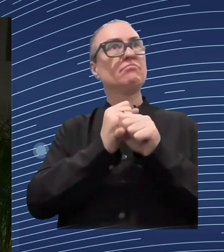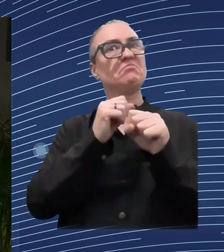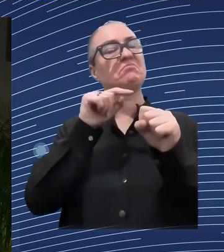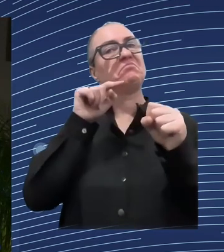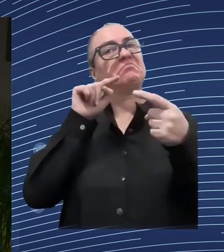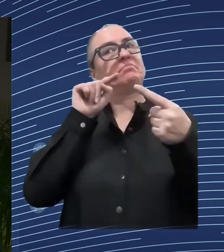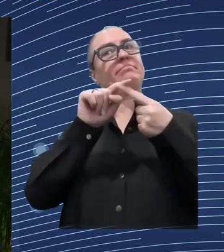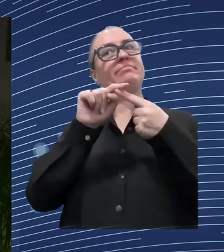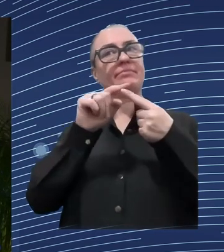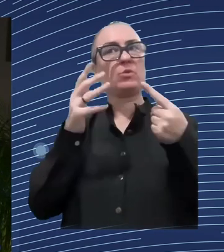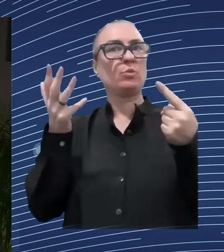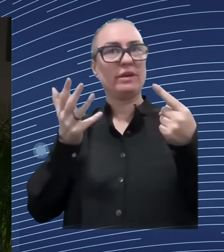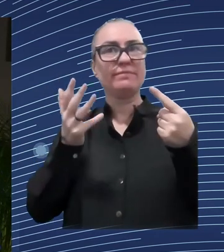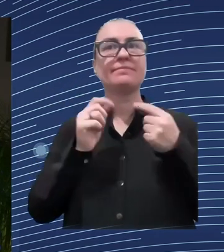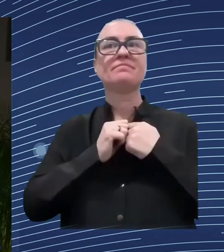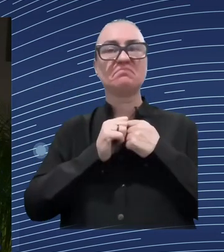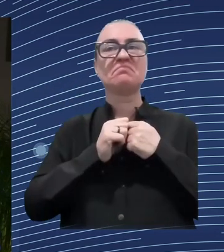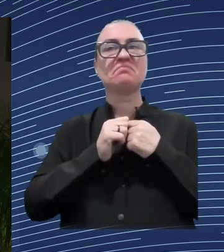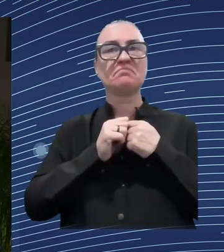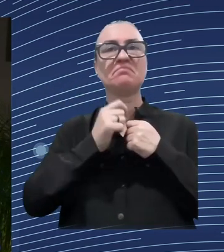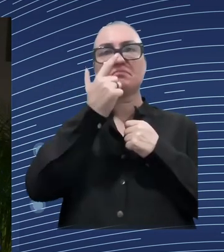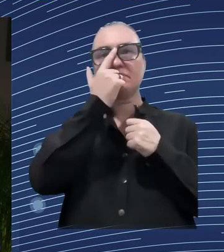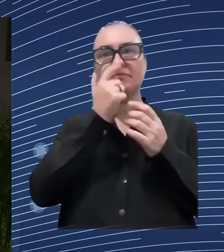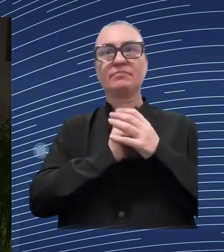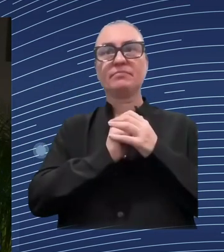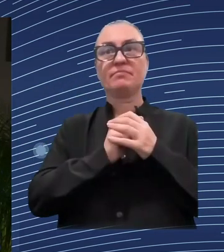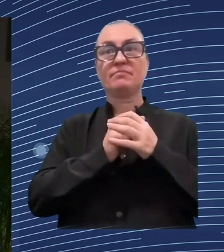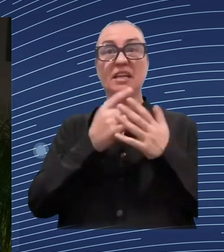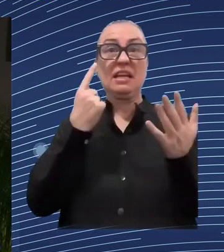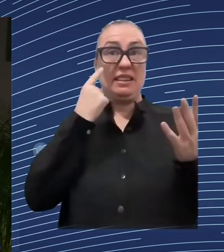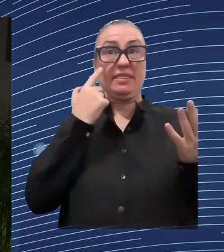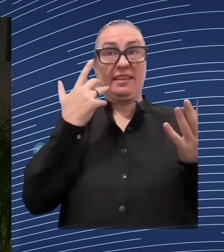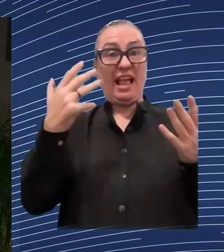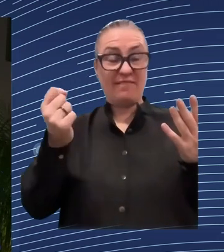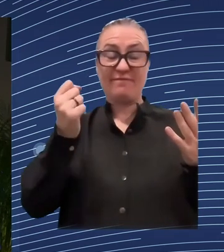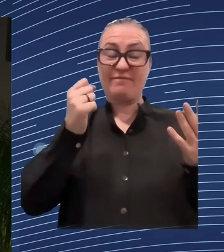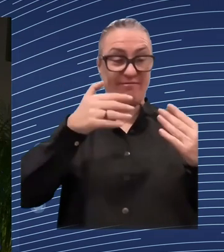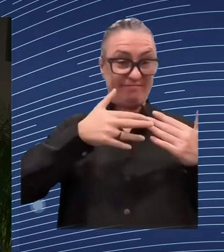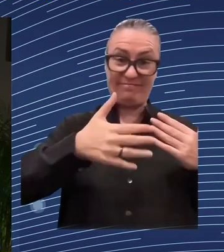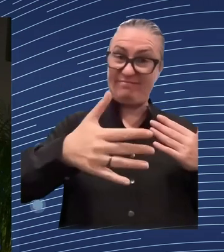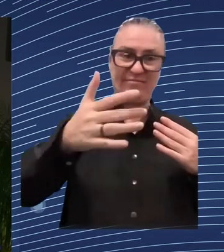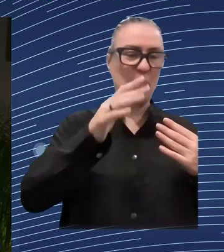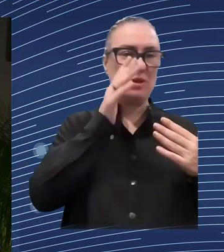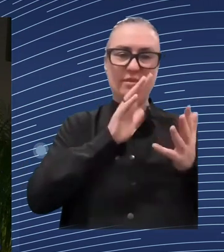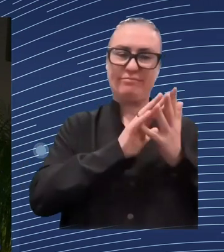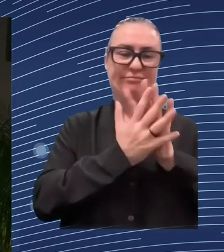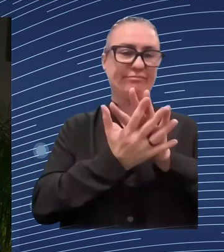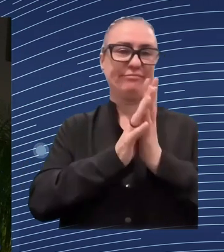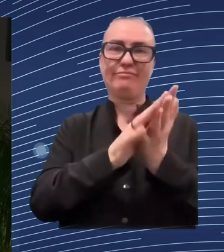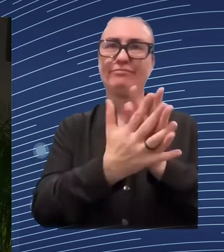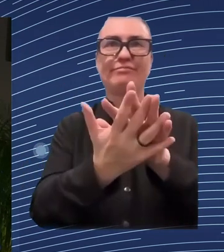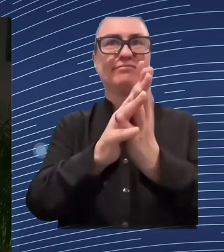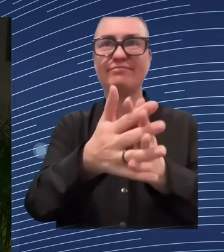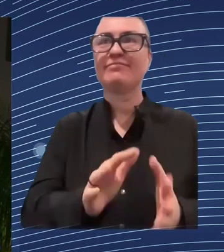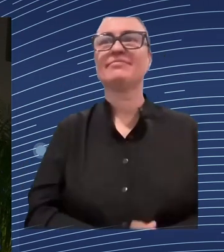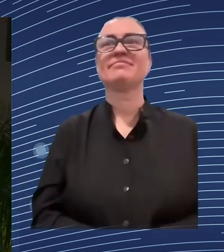And that is why the distribution impact assessment can be very, very useful tool to actually understand